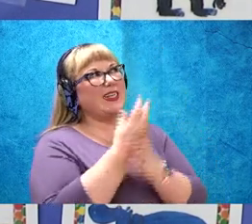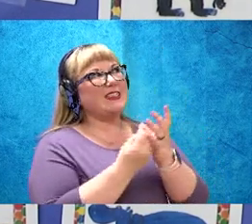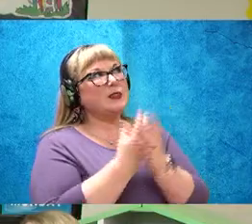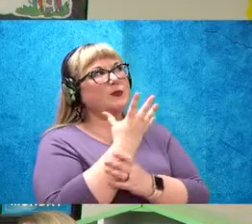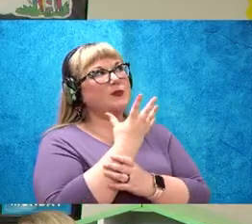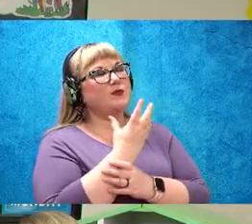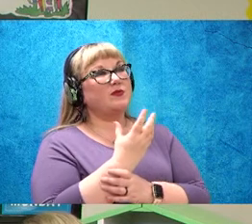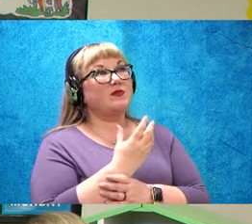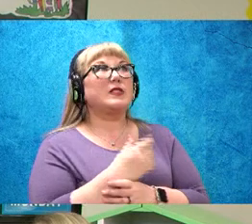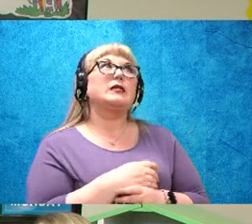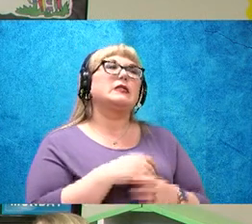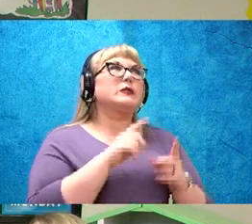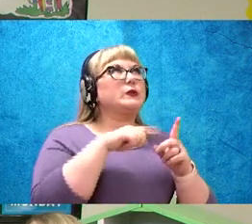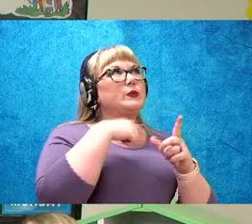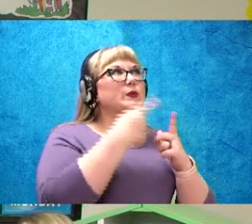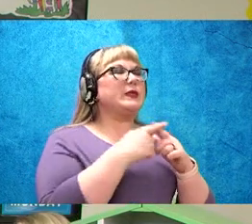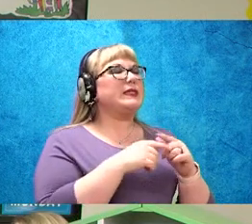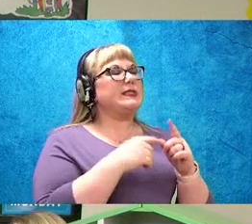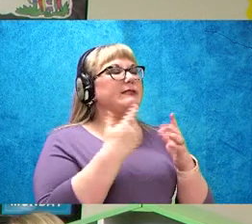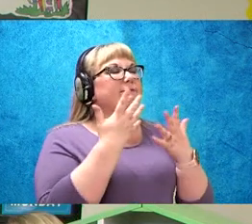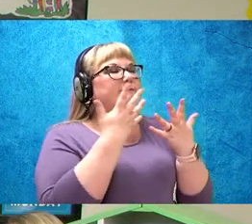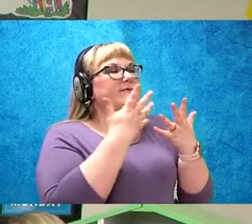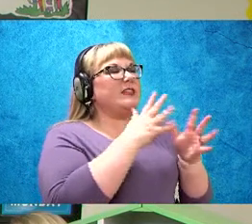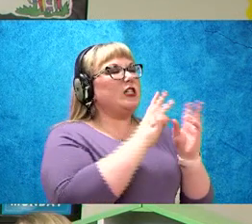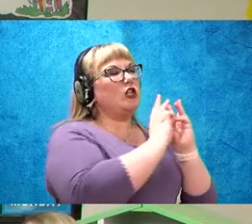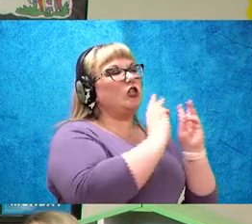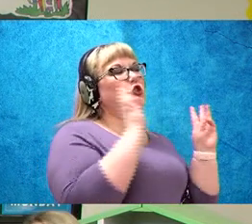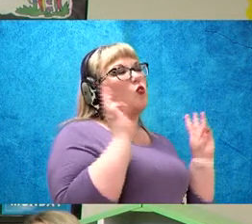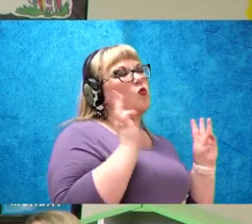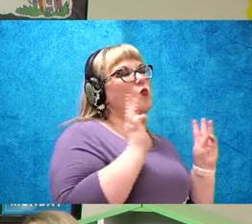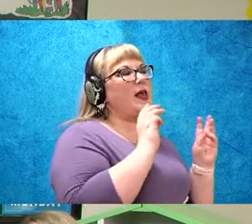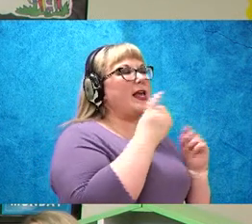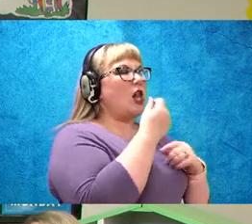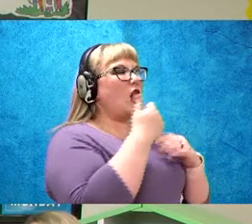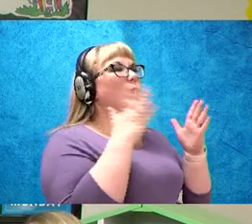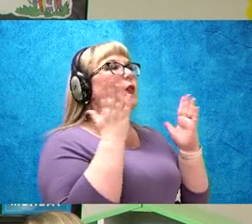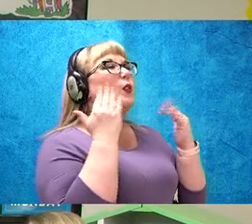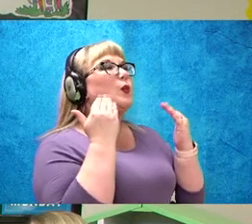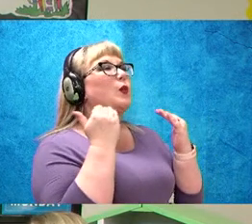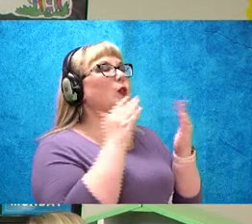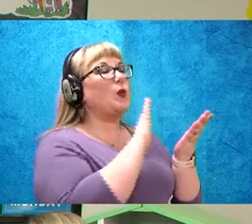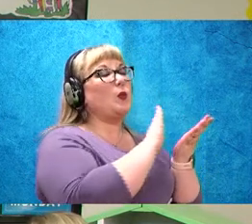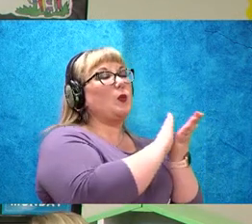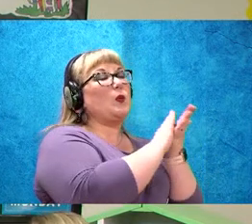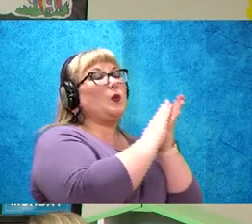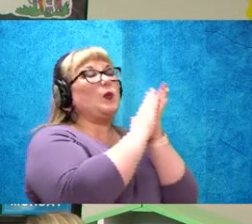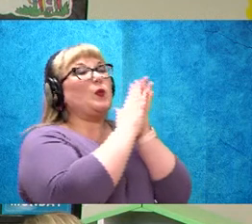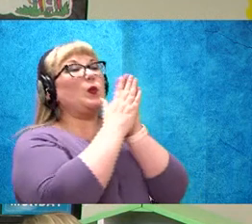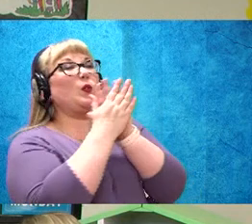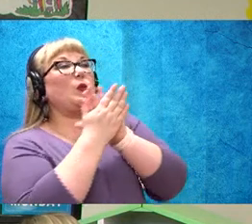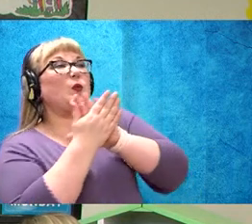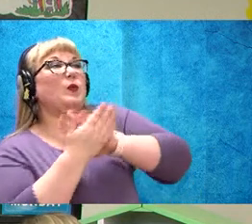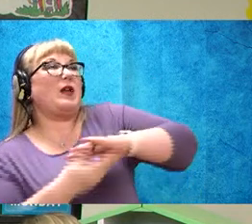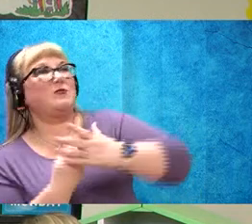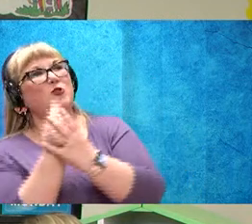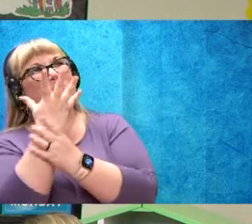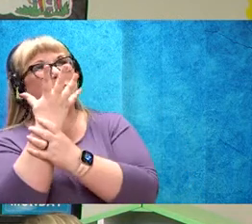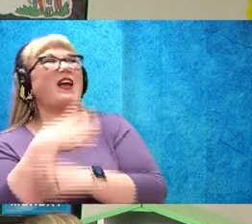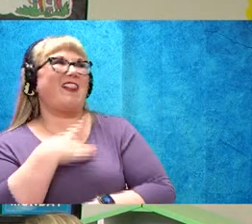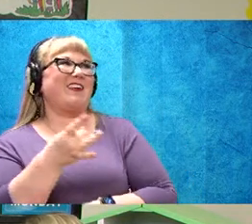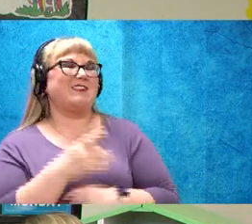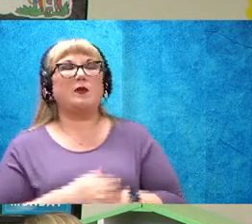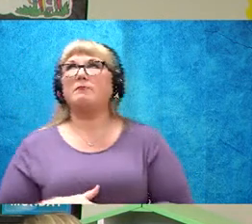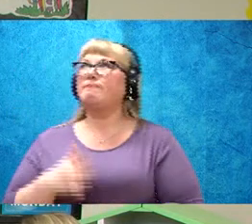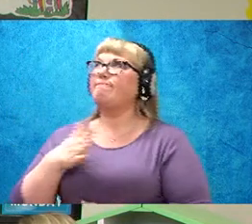from winter and it's a little cool and then it gets a little bit warmer and it doesn't realize what it wants to do. can be hot or cold. I think my